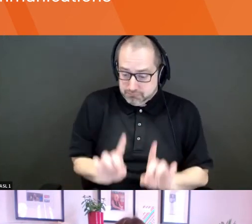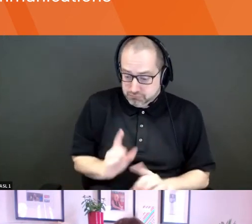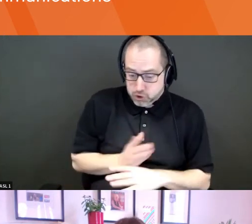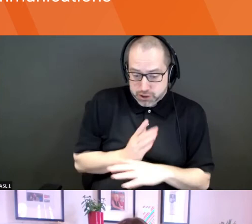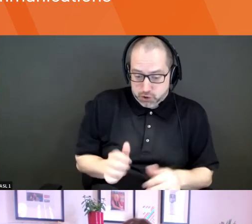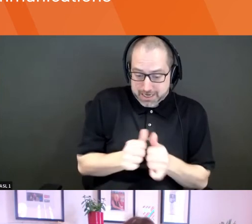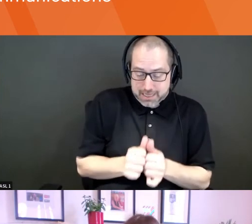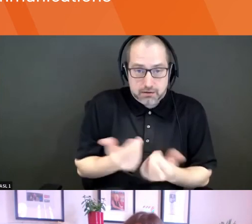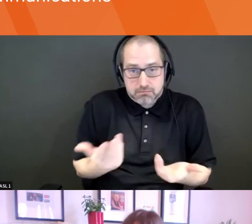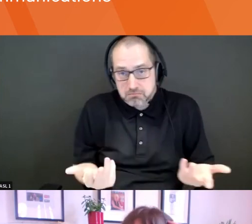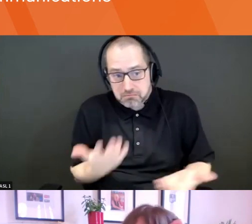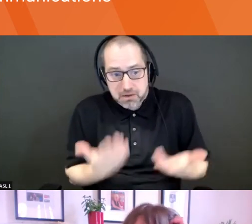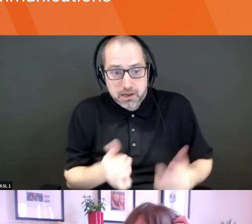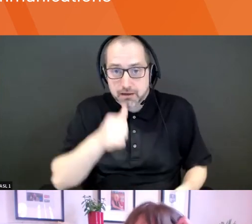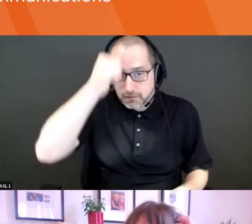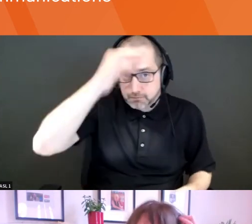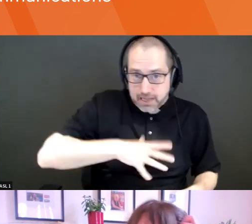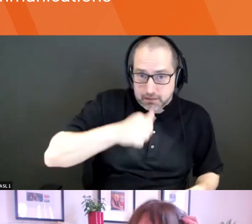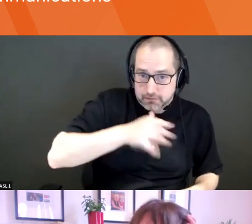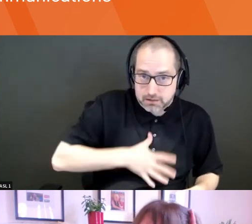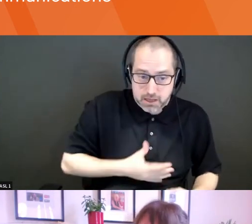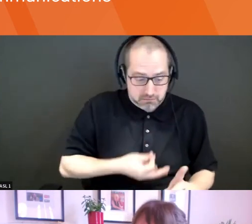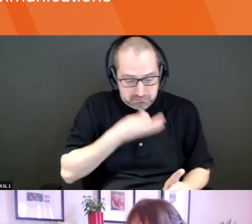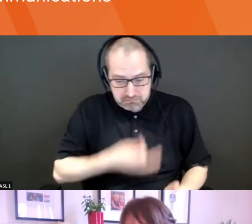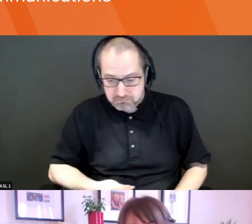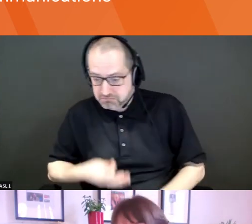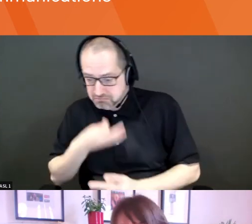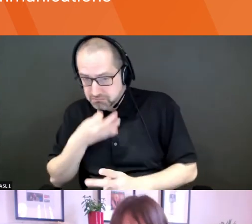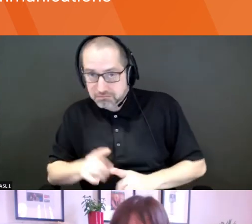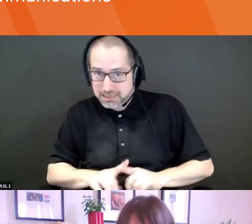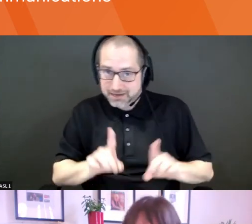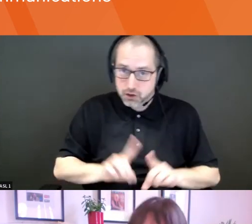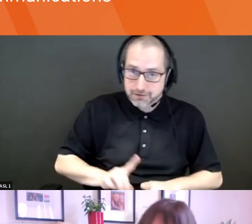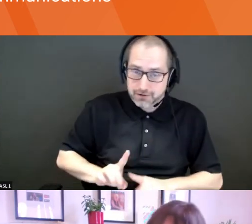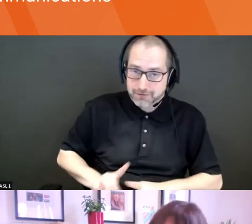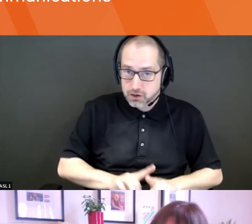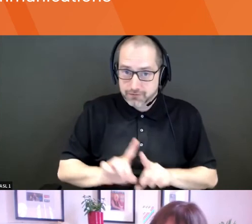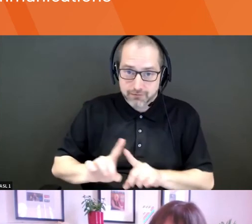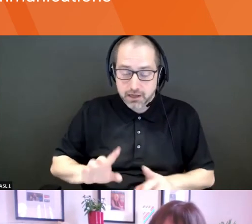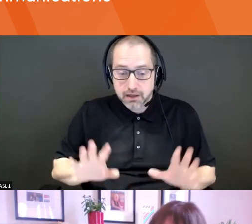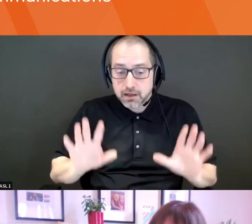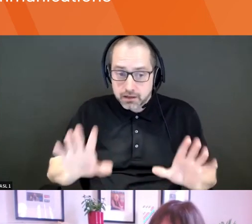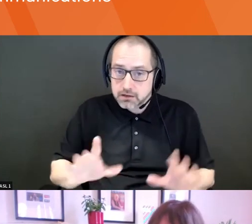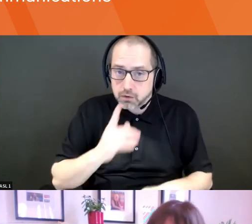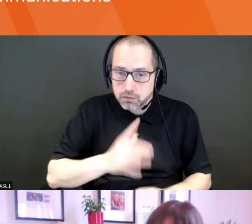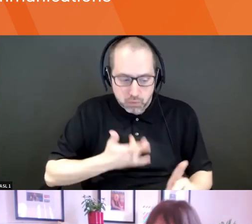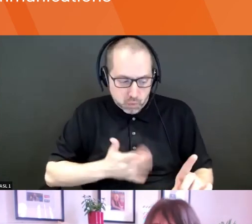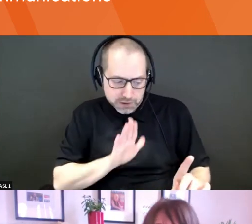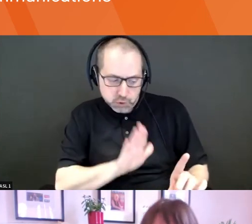you know, if you've got a male, female founder, you might have, um, you know, typically, you know, what, what, where do they,